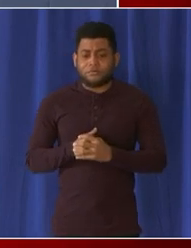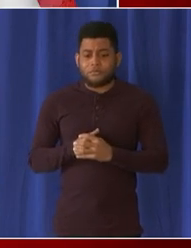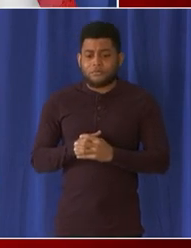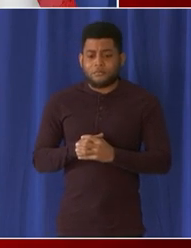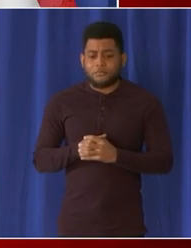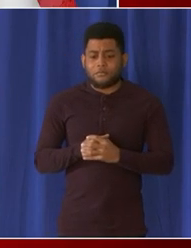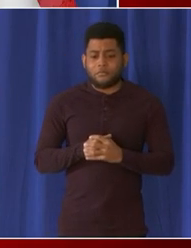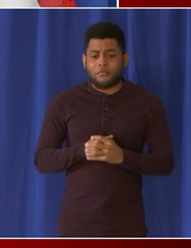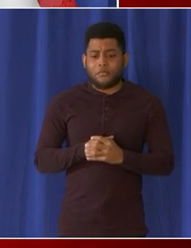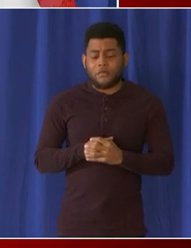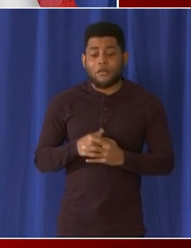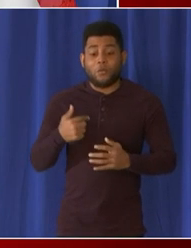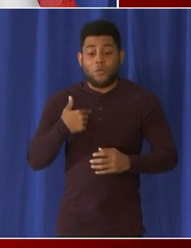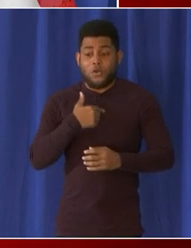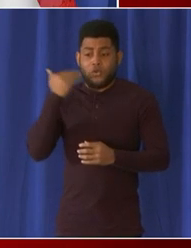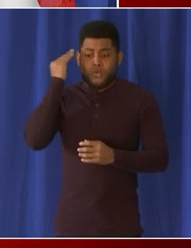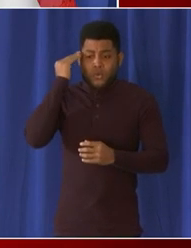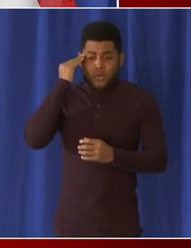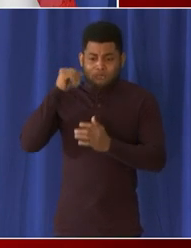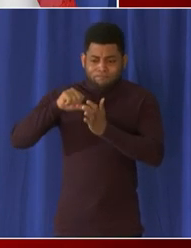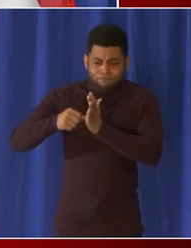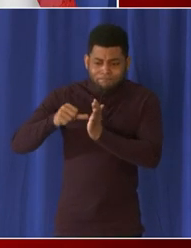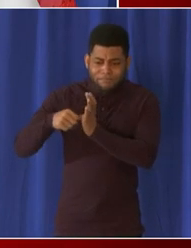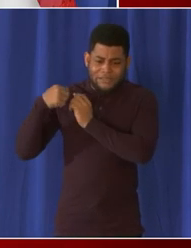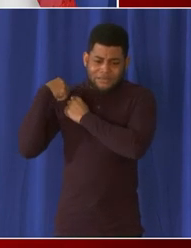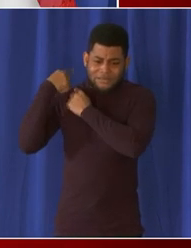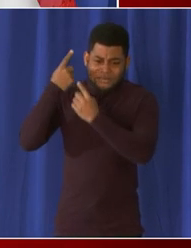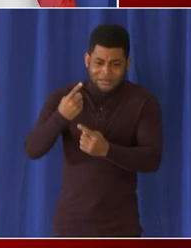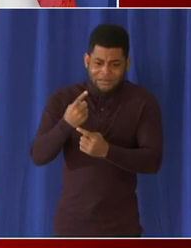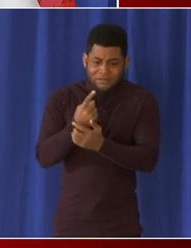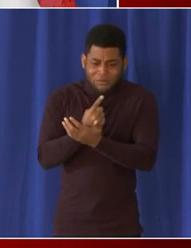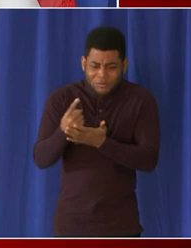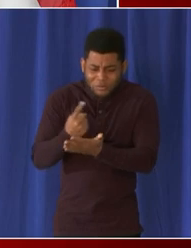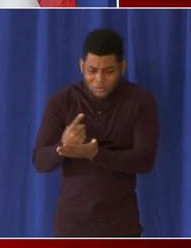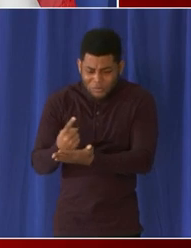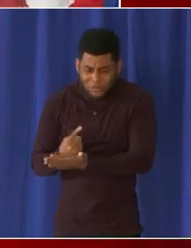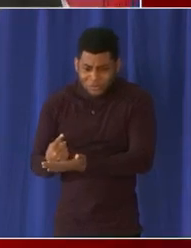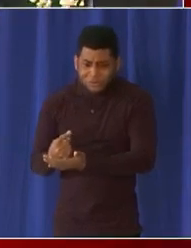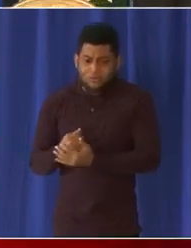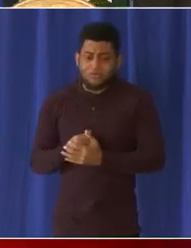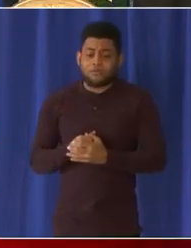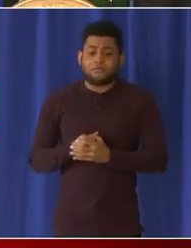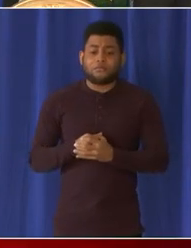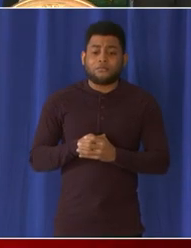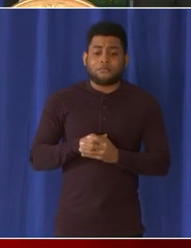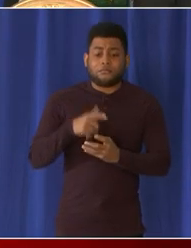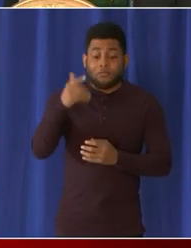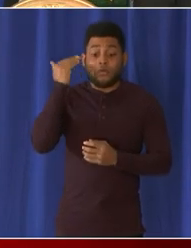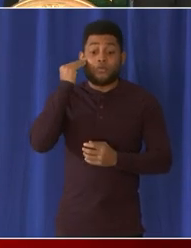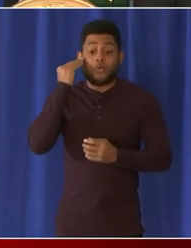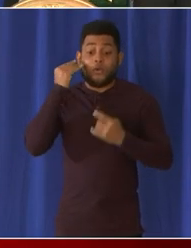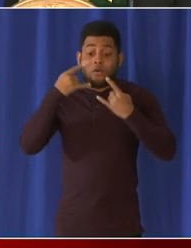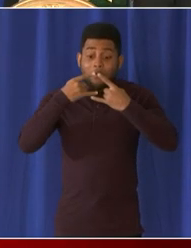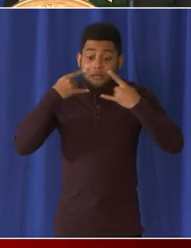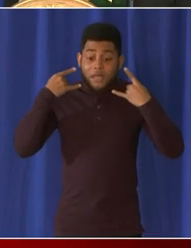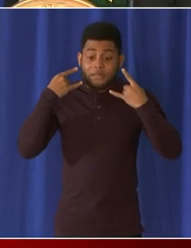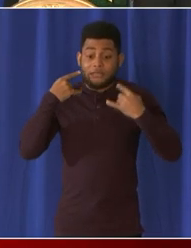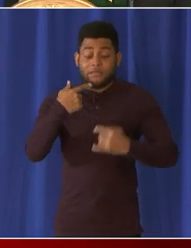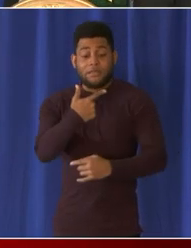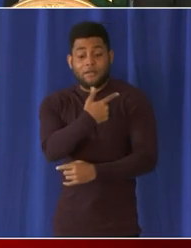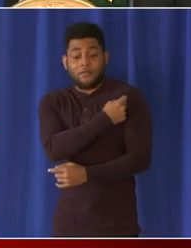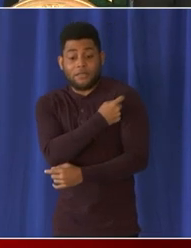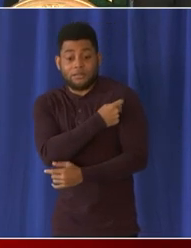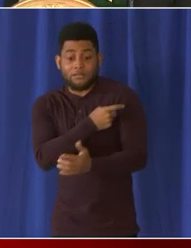several weeks the vaccine requirement for certain indoor venues goes into effect